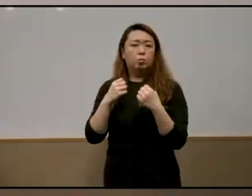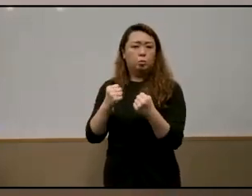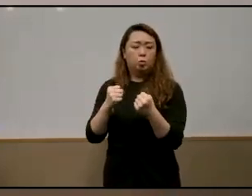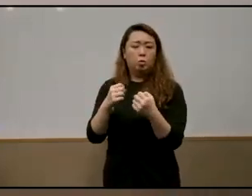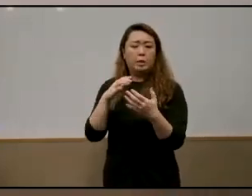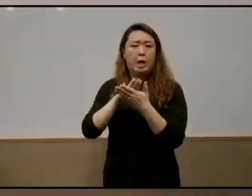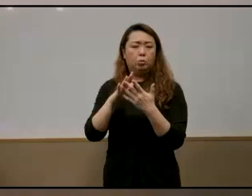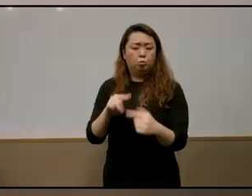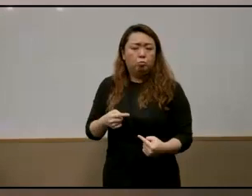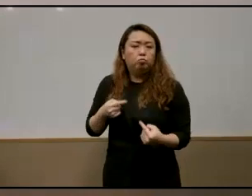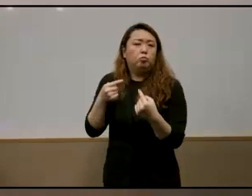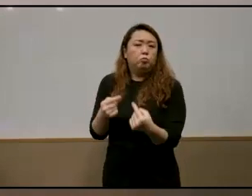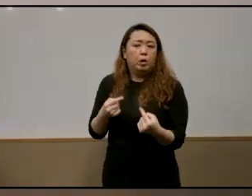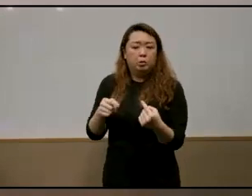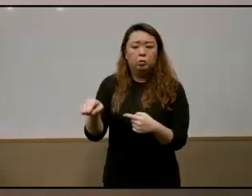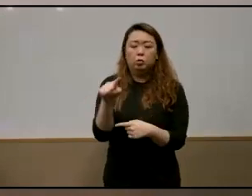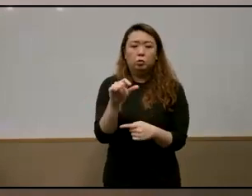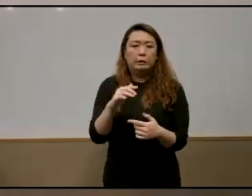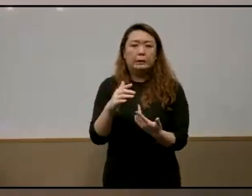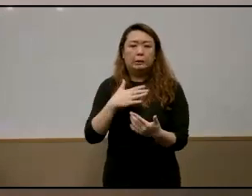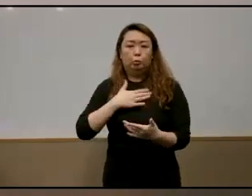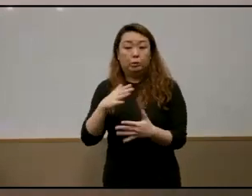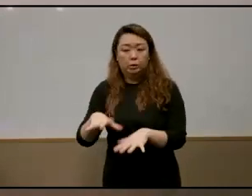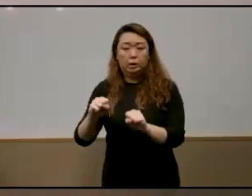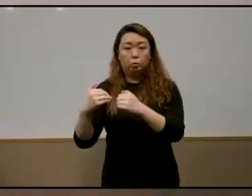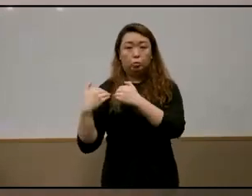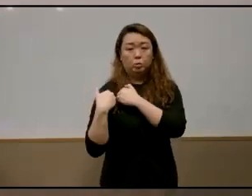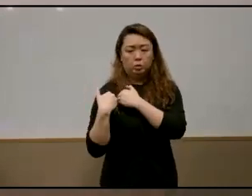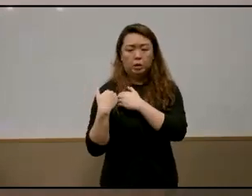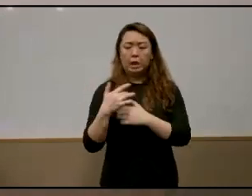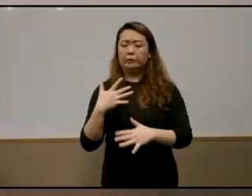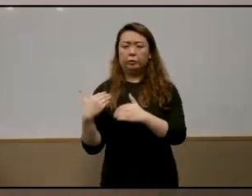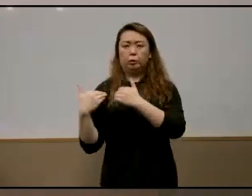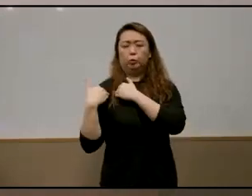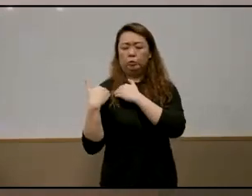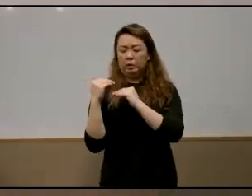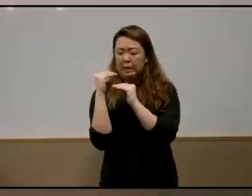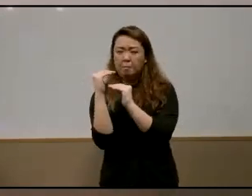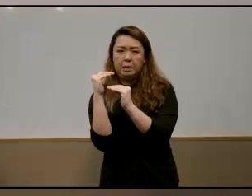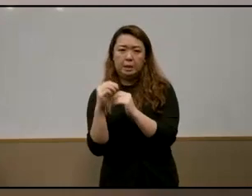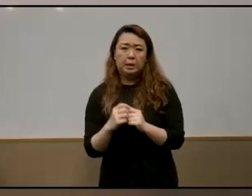education their willingness to take up responsibility if responsibility feels so narrowly defined